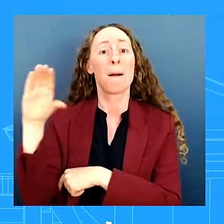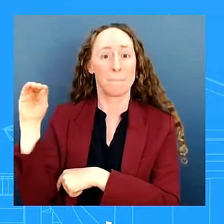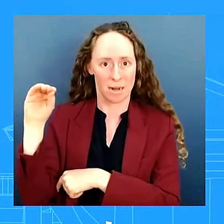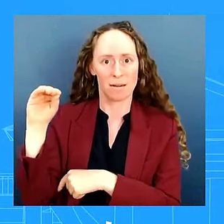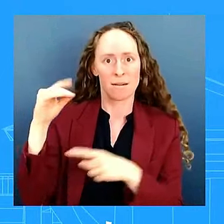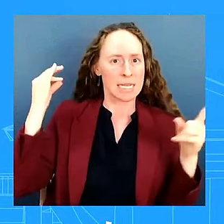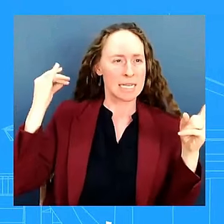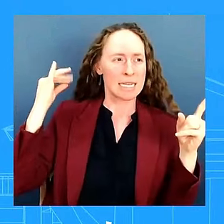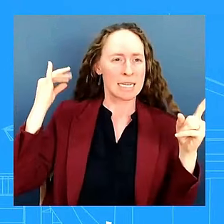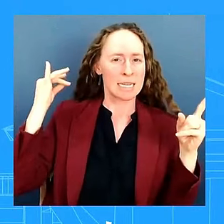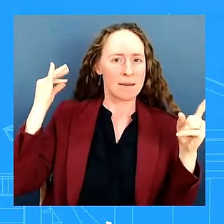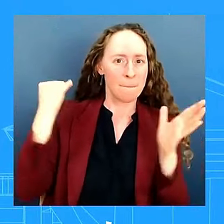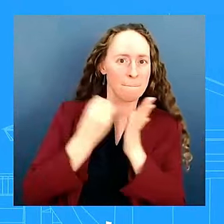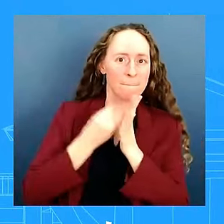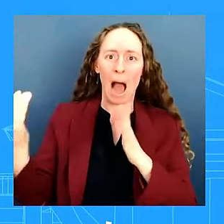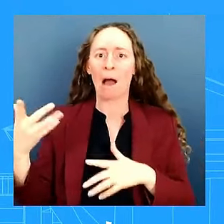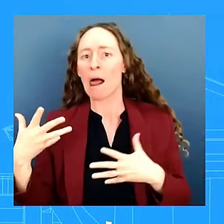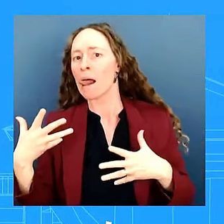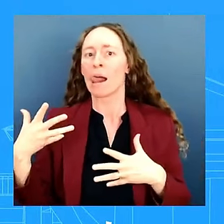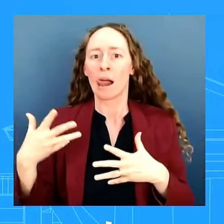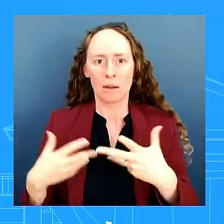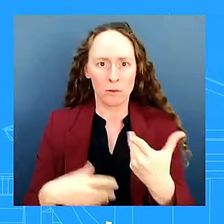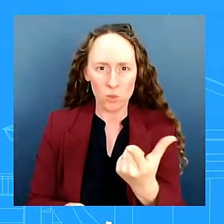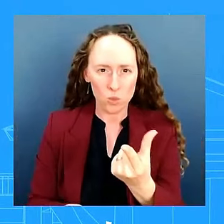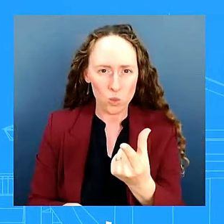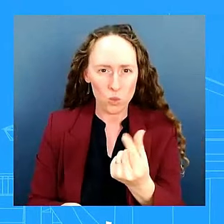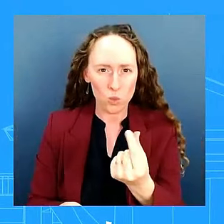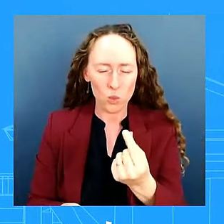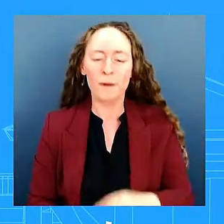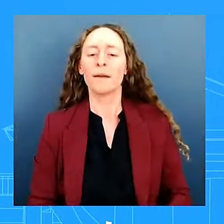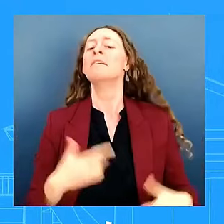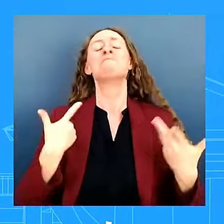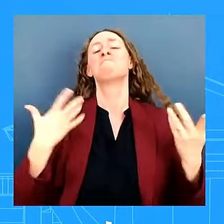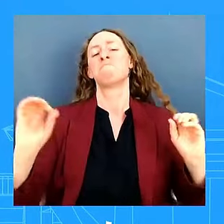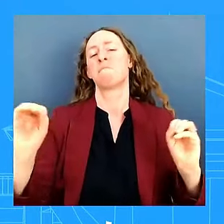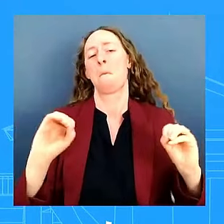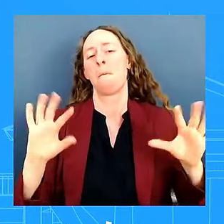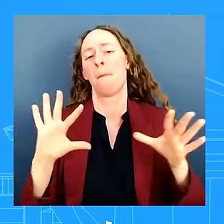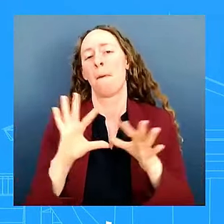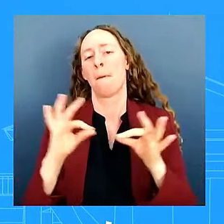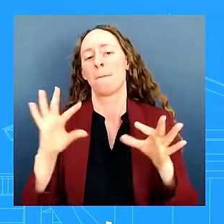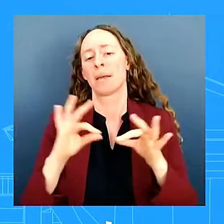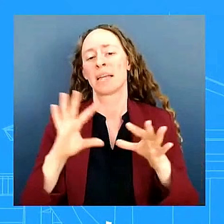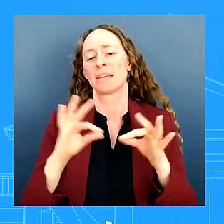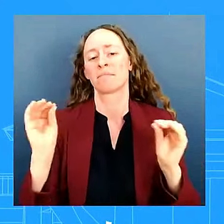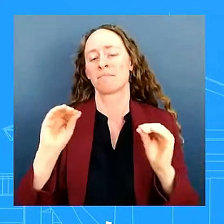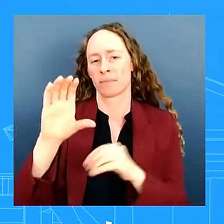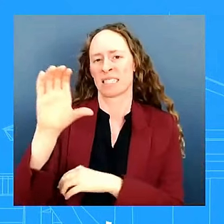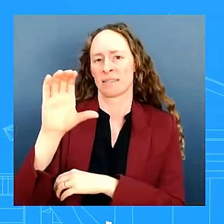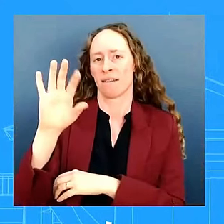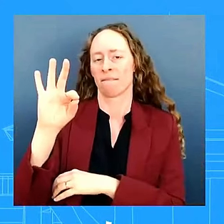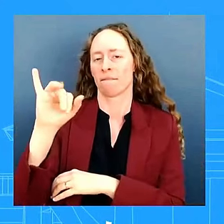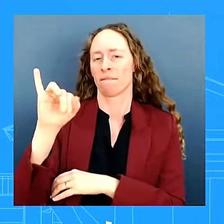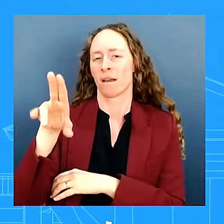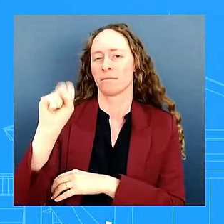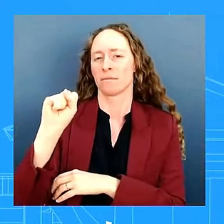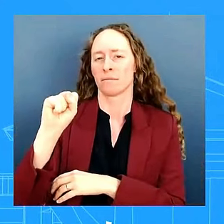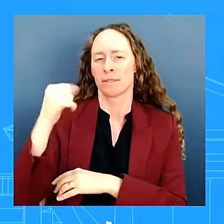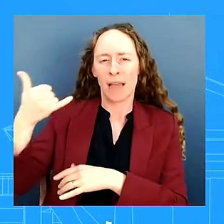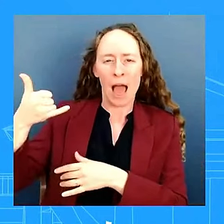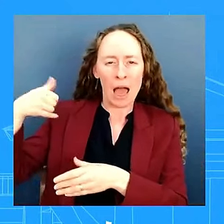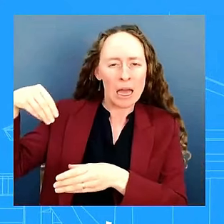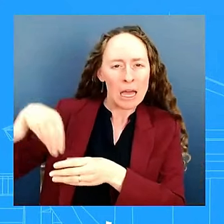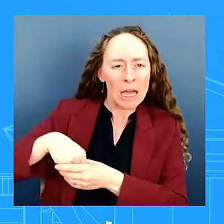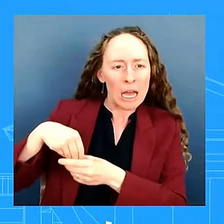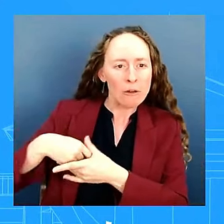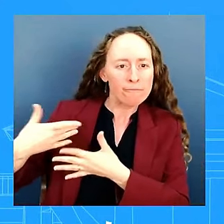to share on that um uh sophia obviously is going through their process uh when they share their their their uh end